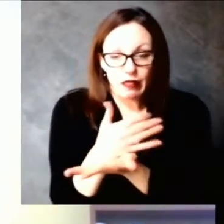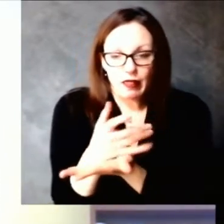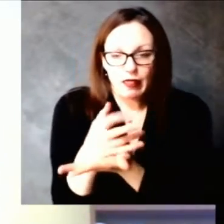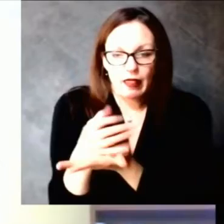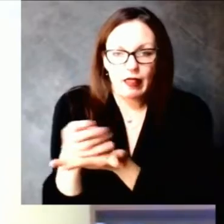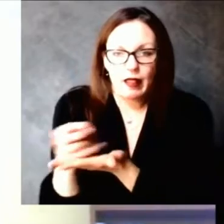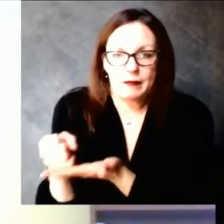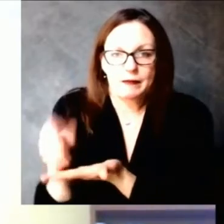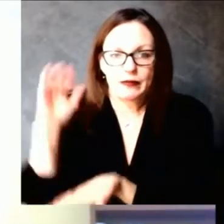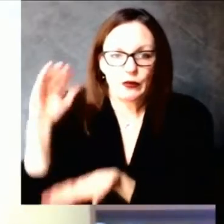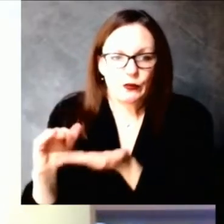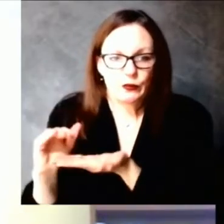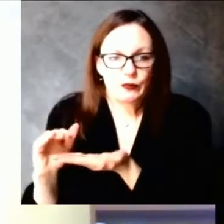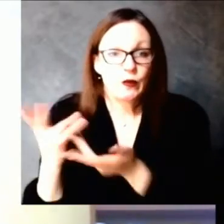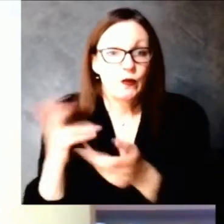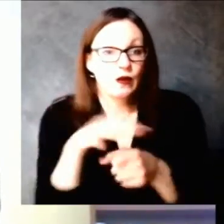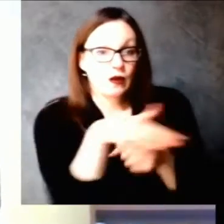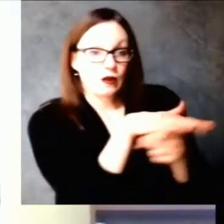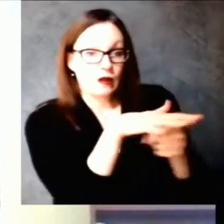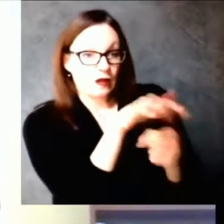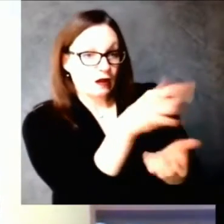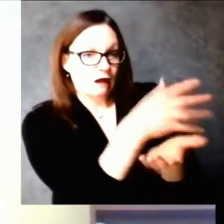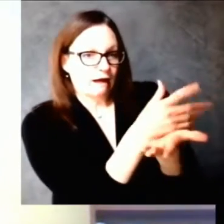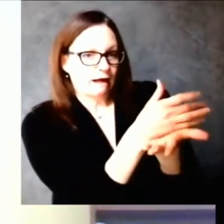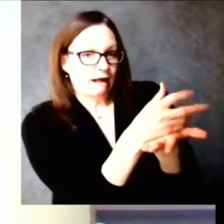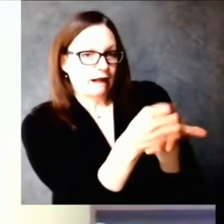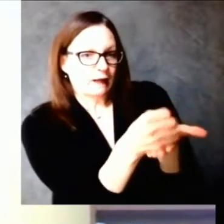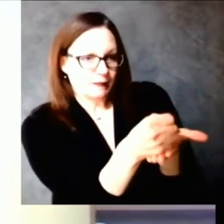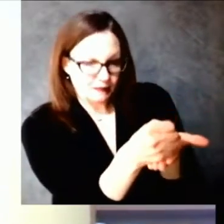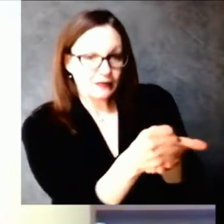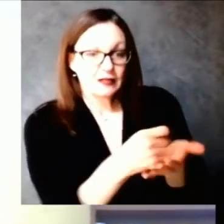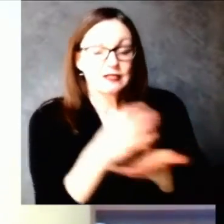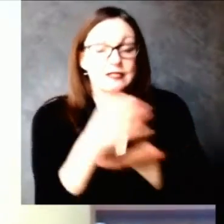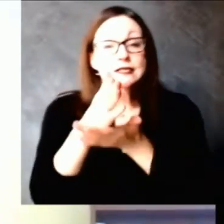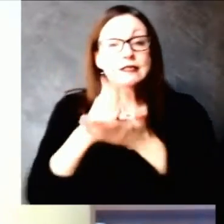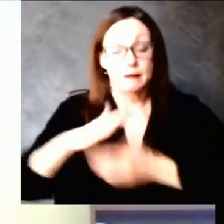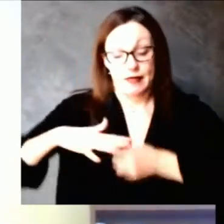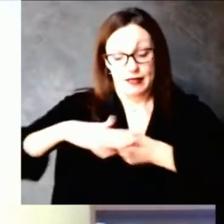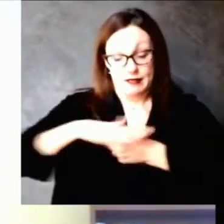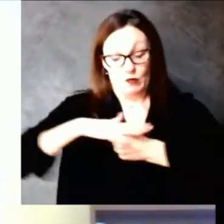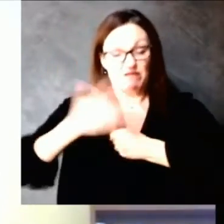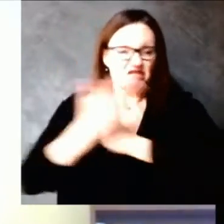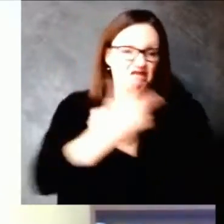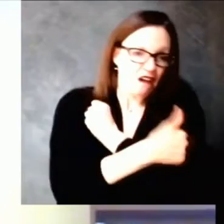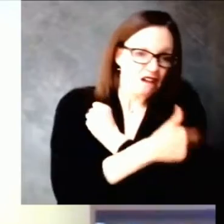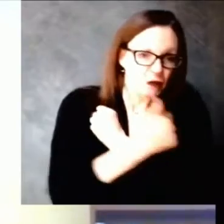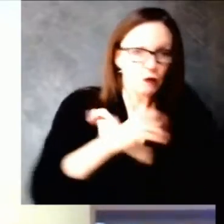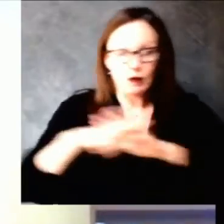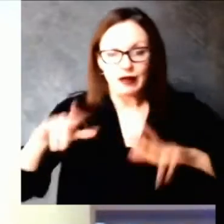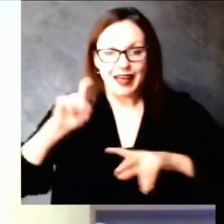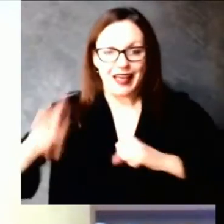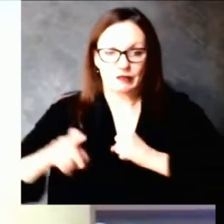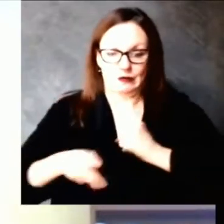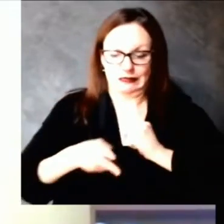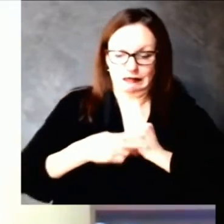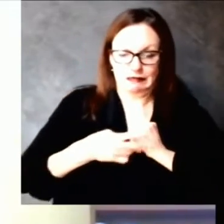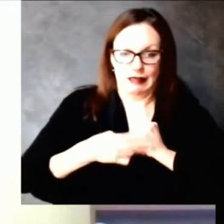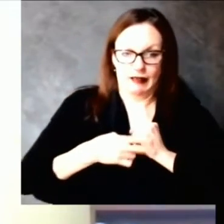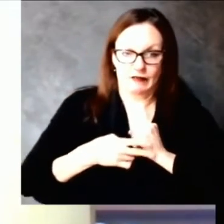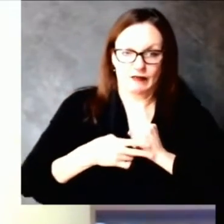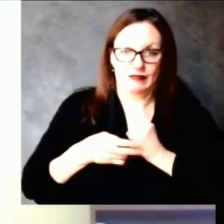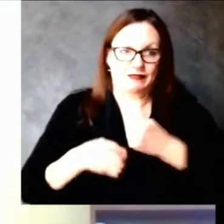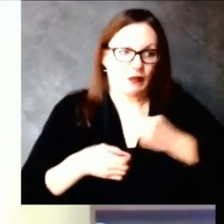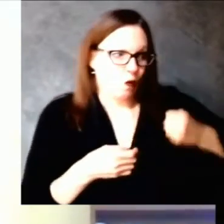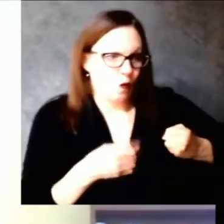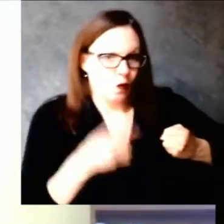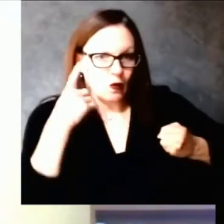inventory and vaccinators across the state. And so many of our health systems who did have a few thousand extra